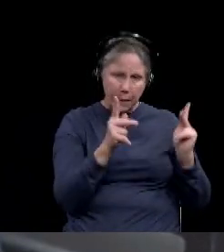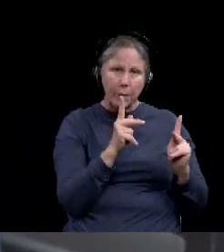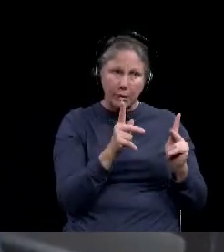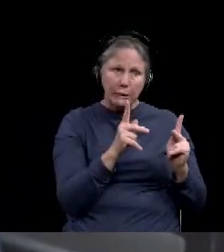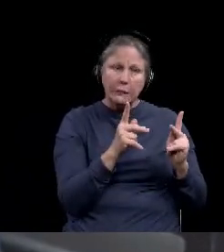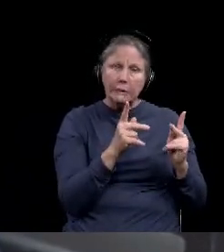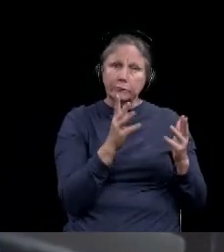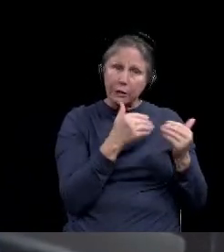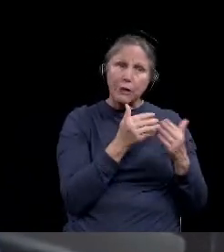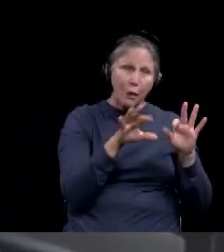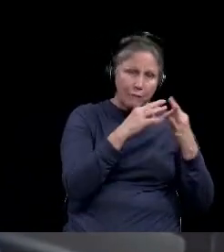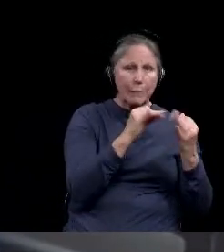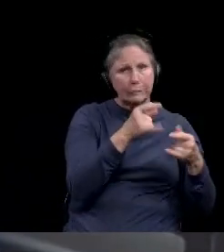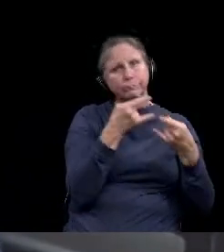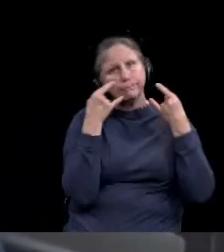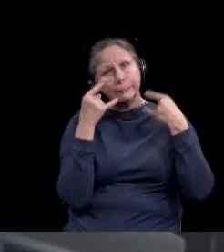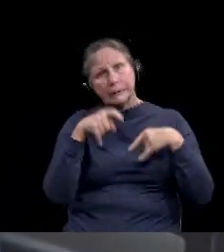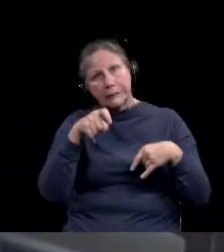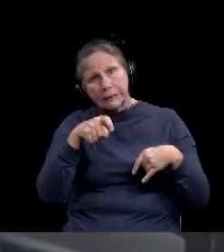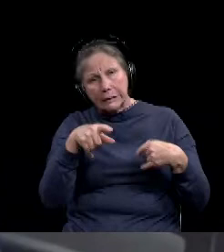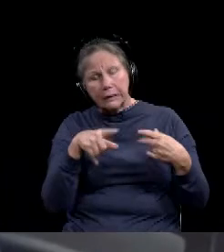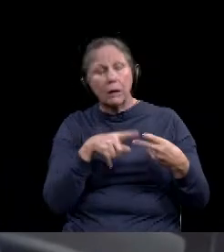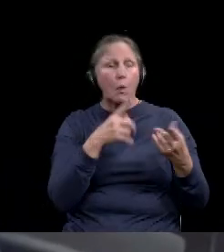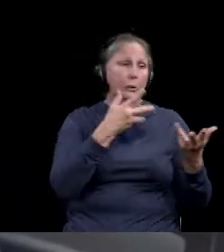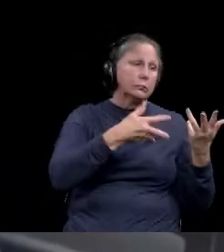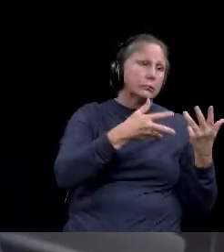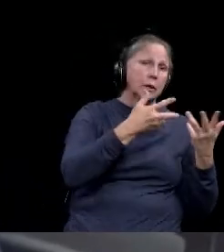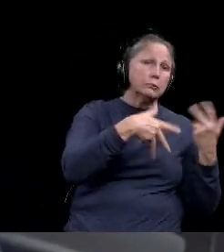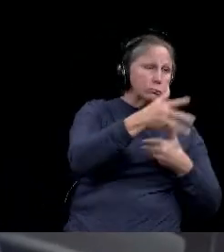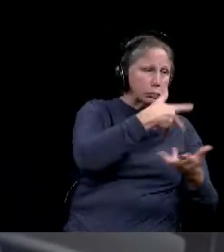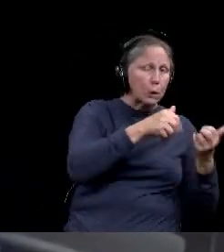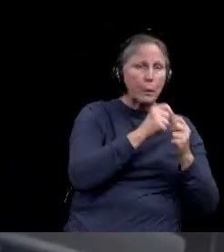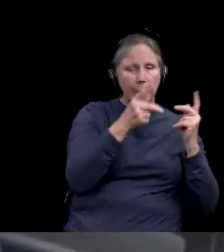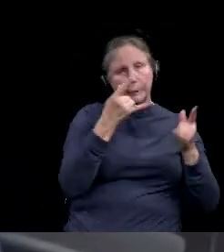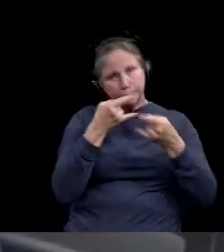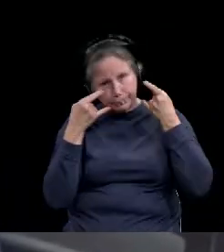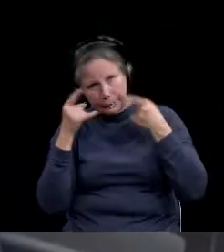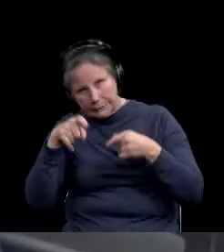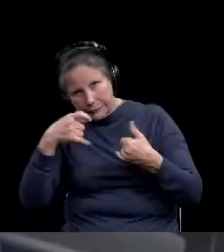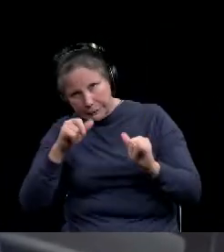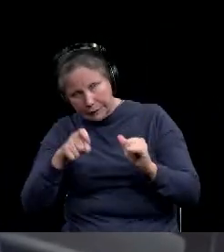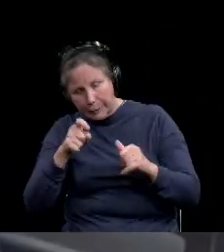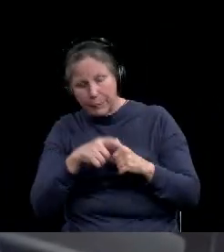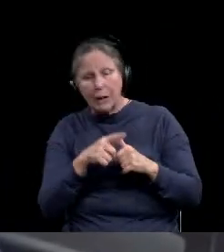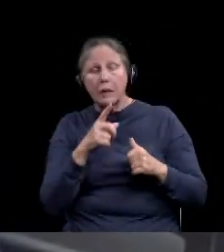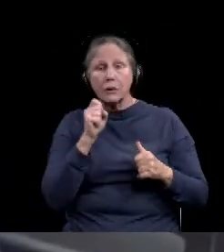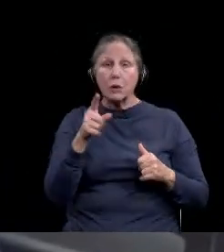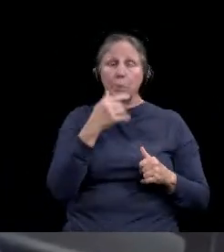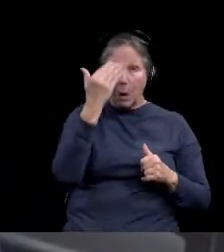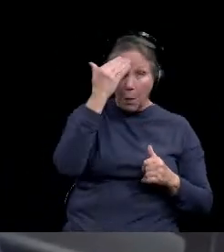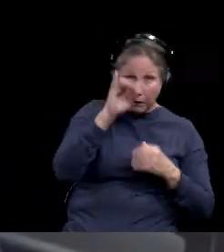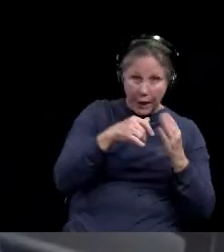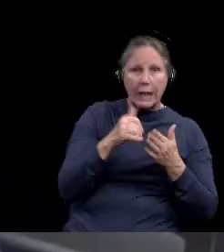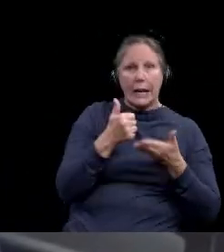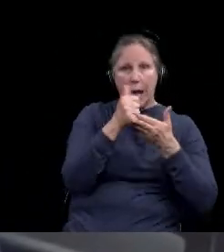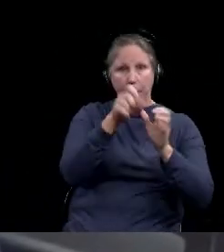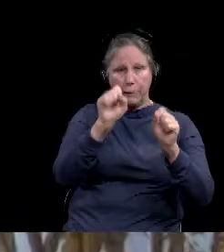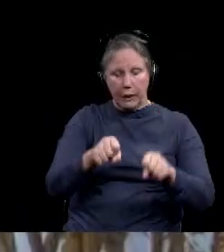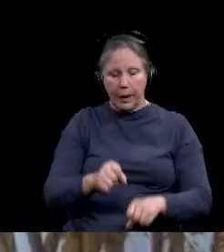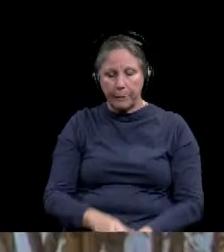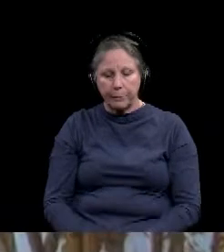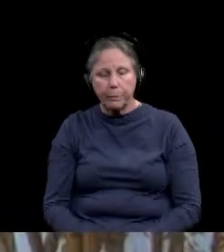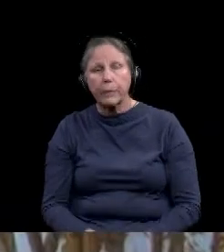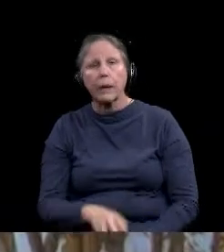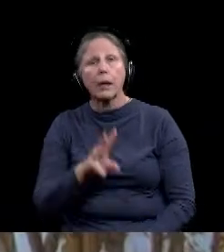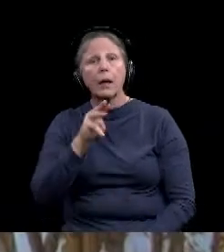word out. Uh, that's a place to, to be aware and try to help out where you can. Yeah, I